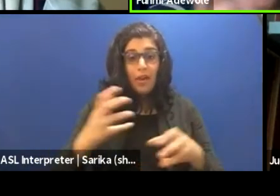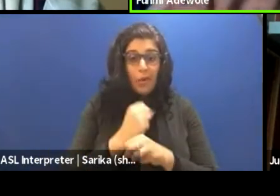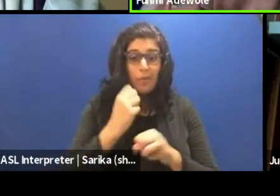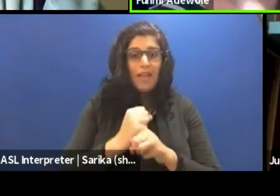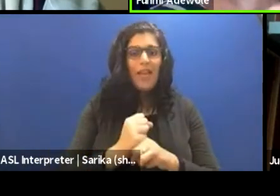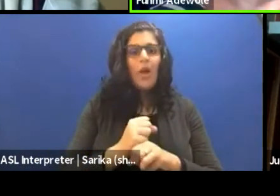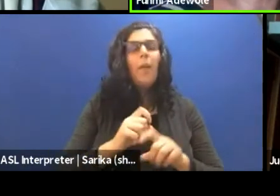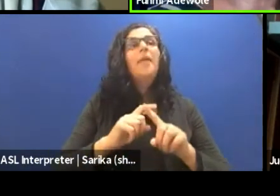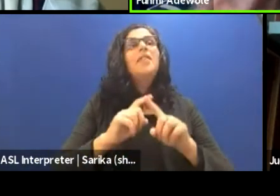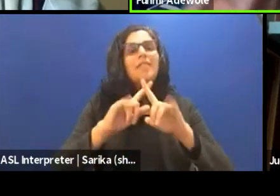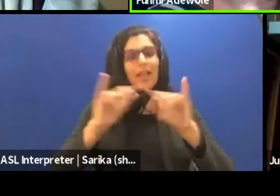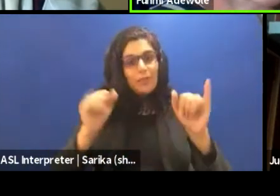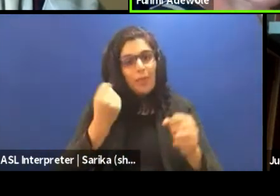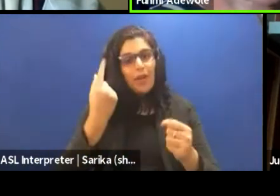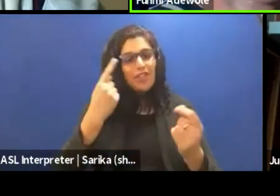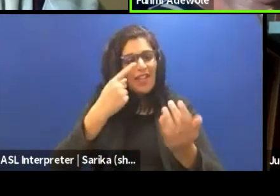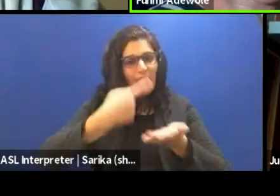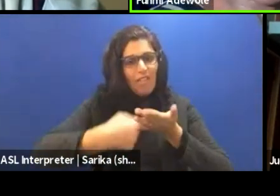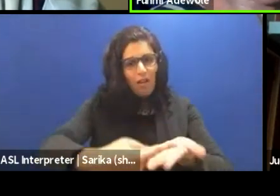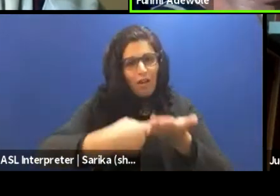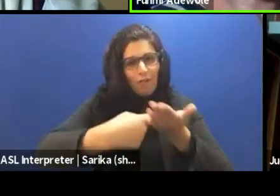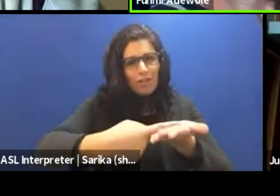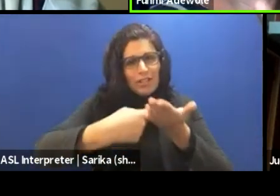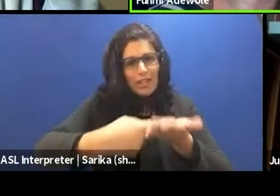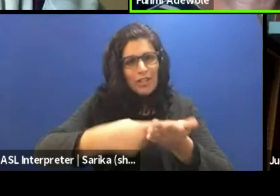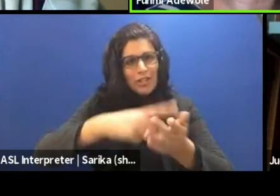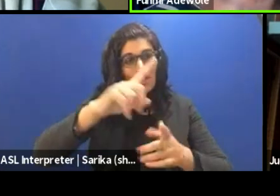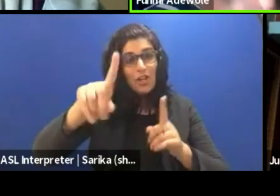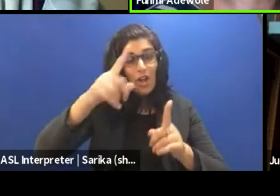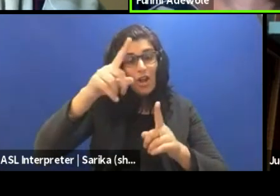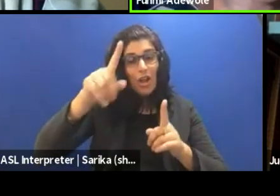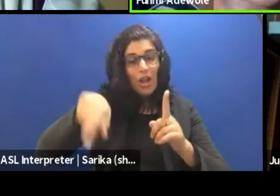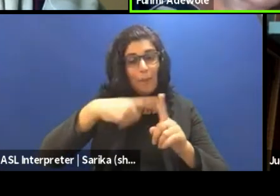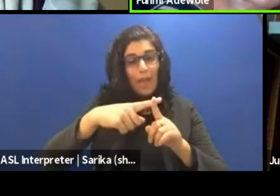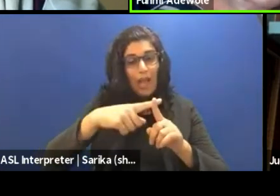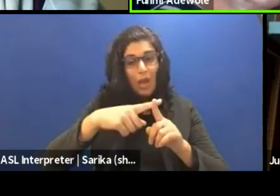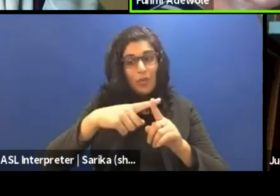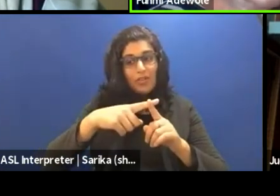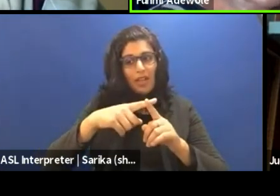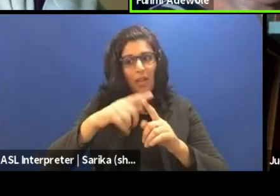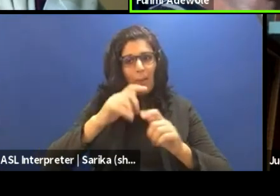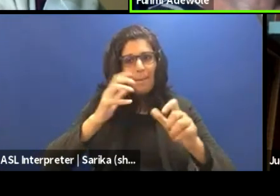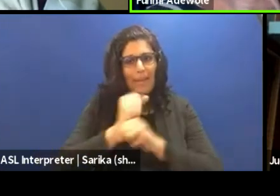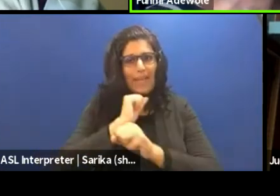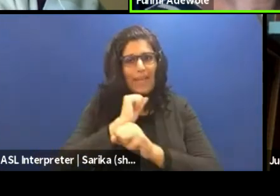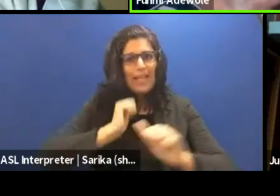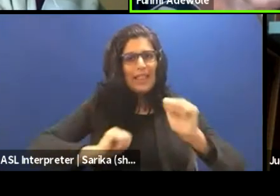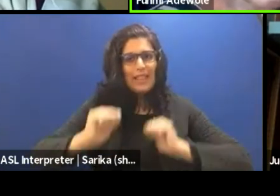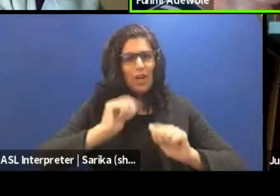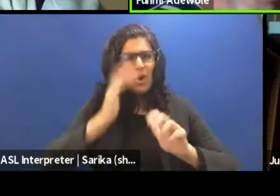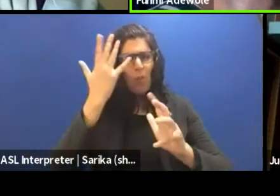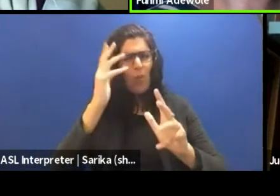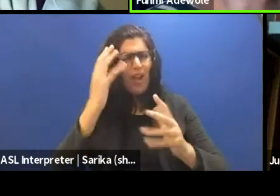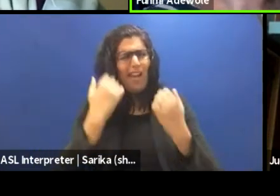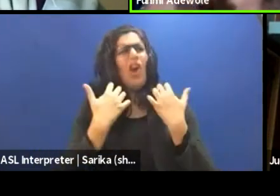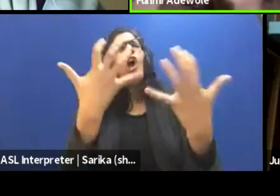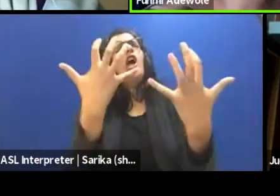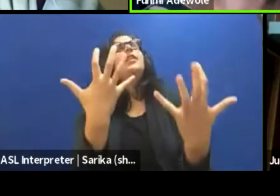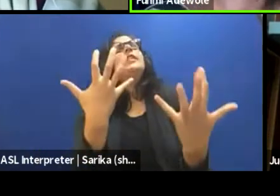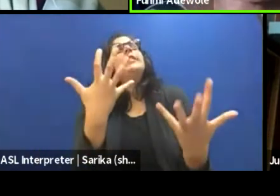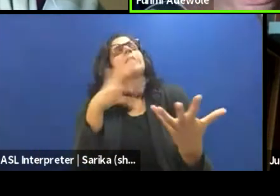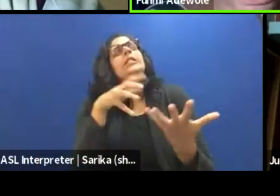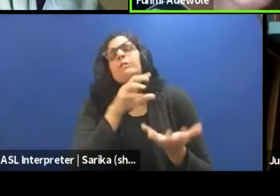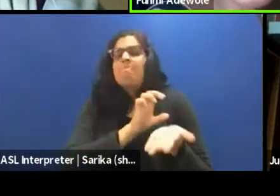the conversations that go around the making of theatre, why people buy into it, why audience buy into it, why